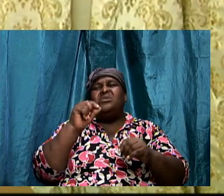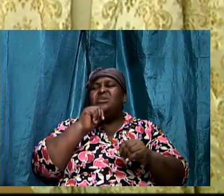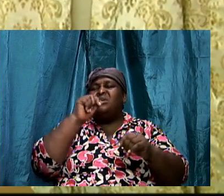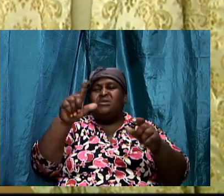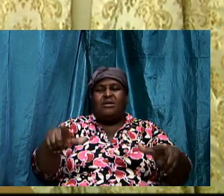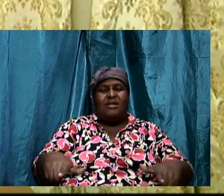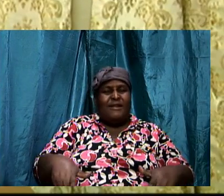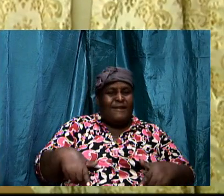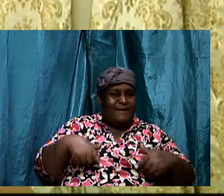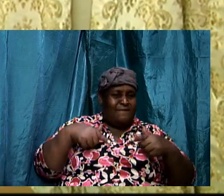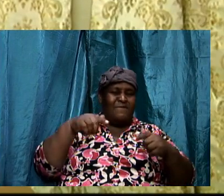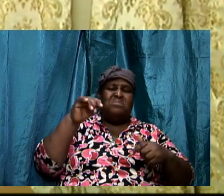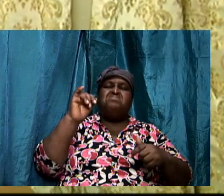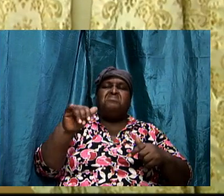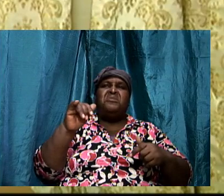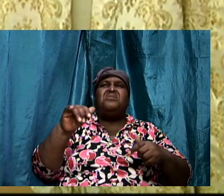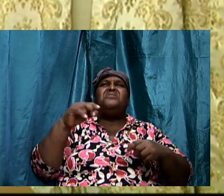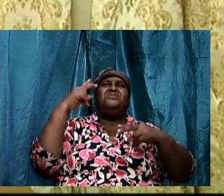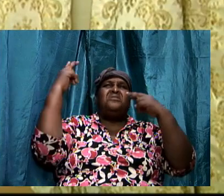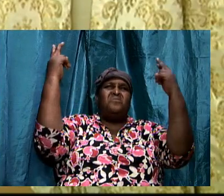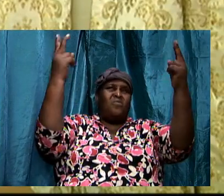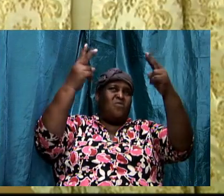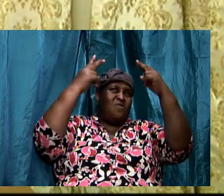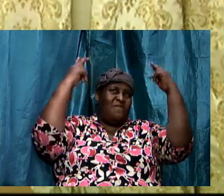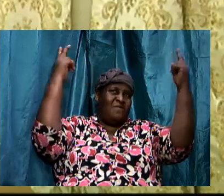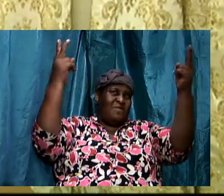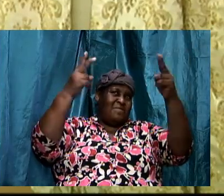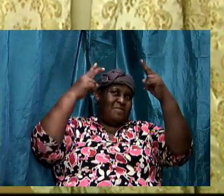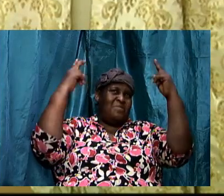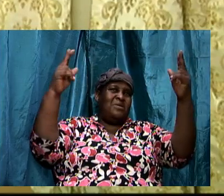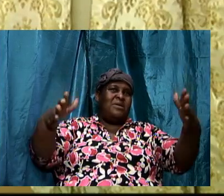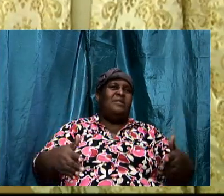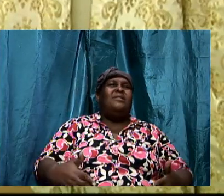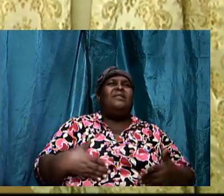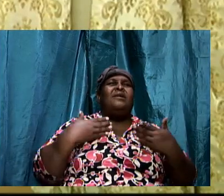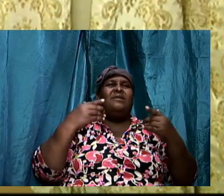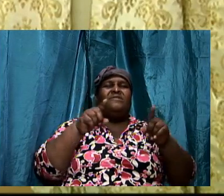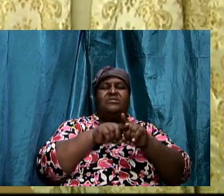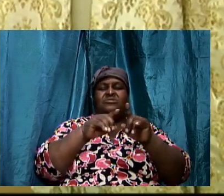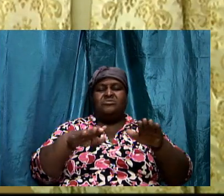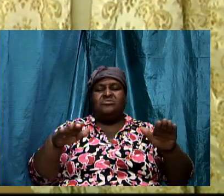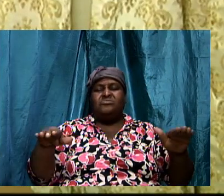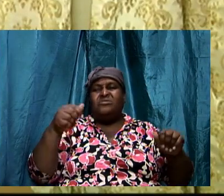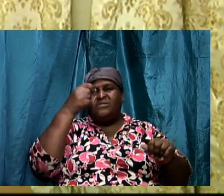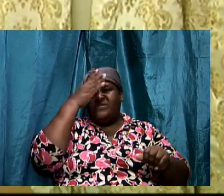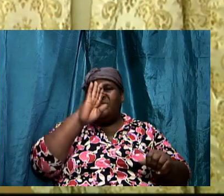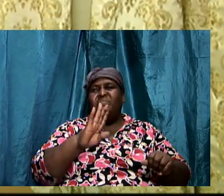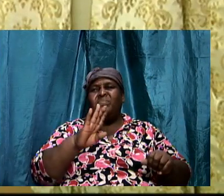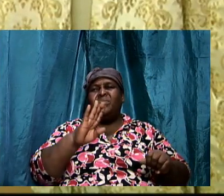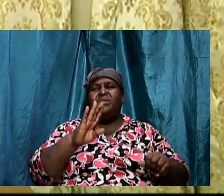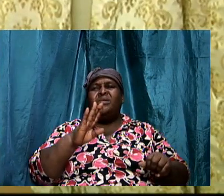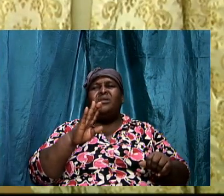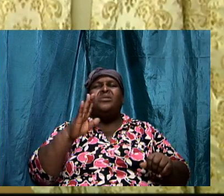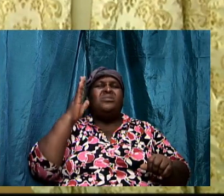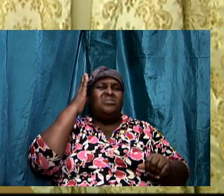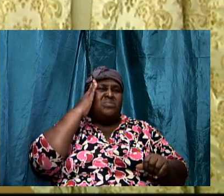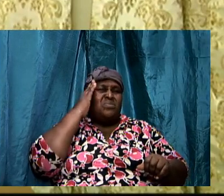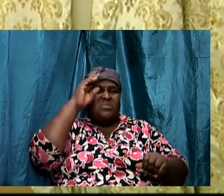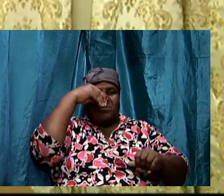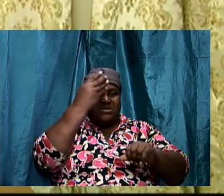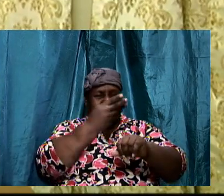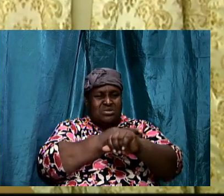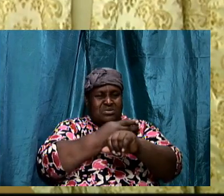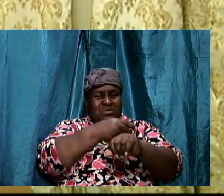overcoming life as a Son of God. We know that the Son of God is supposed to be